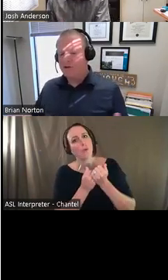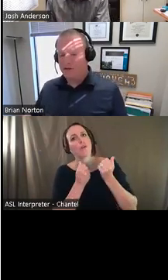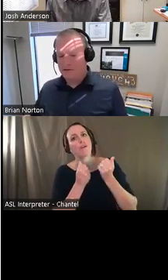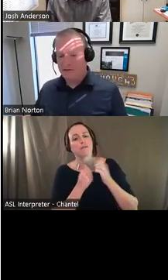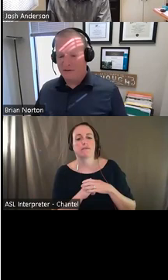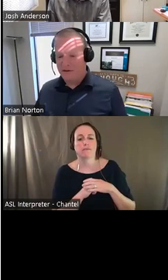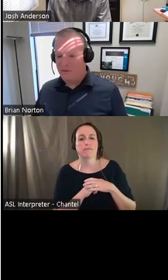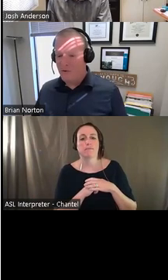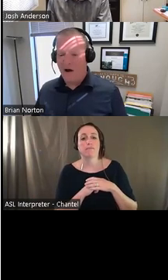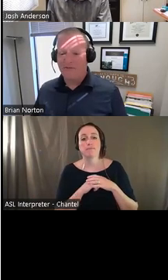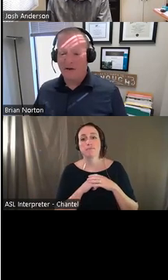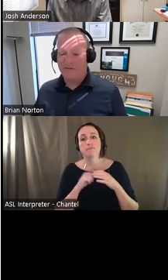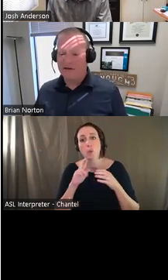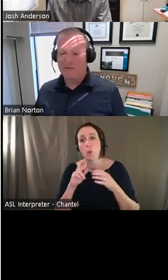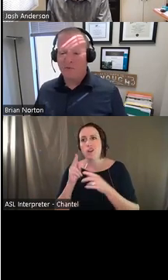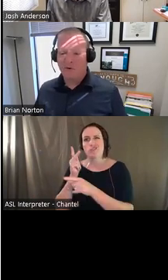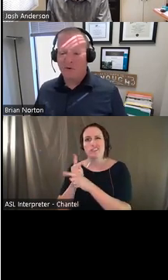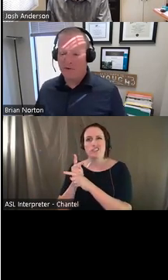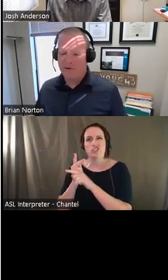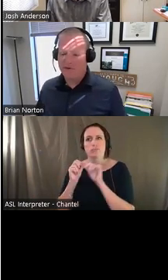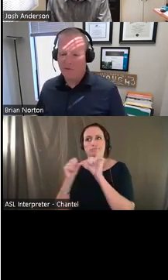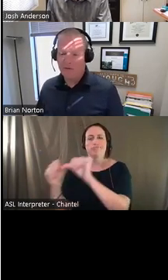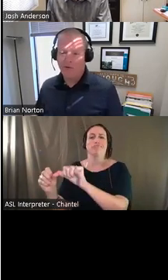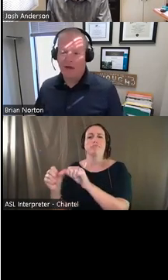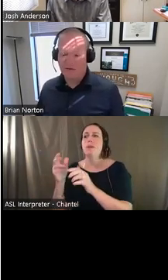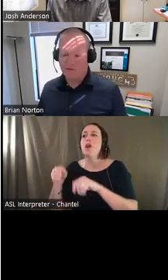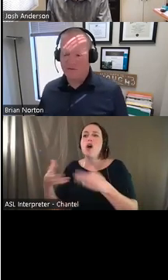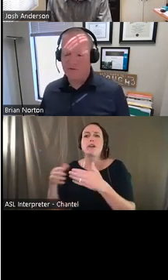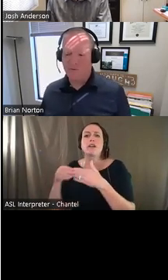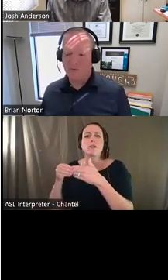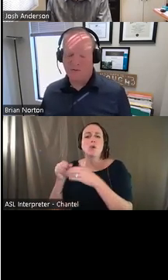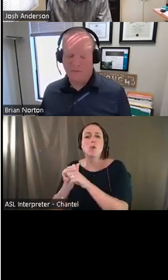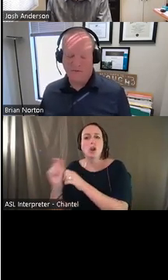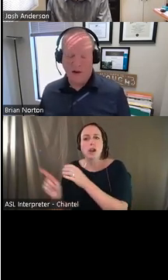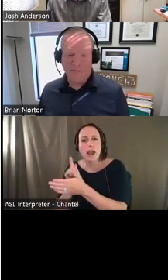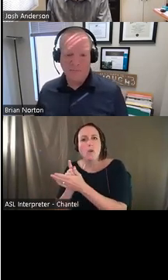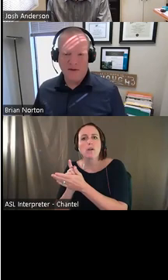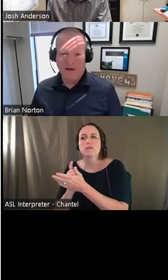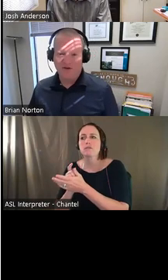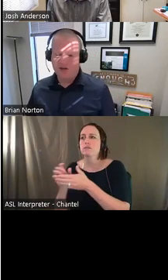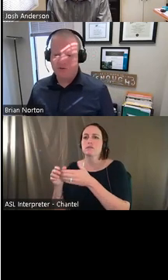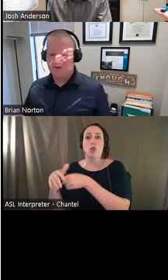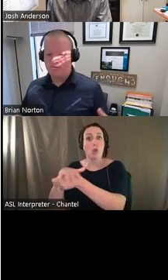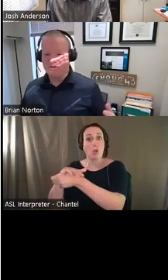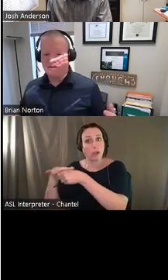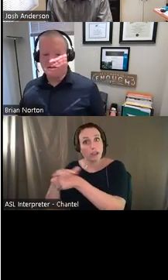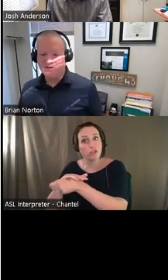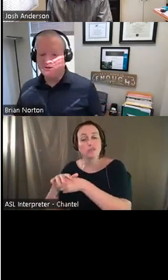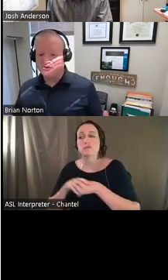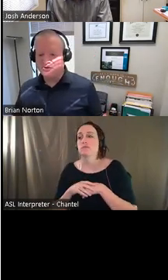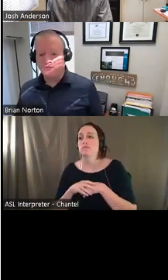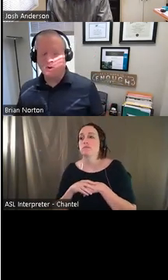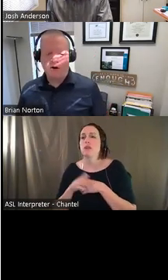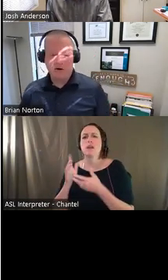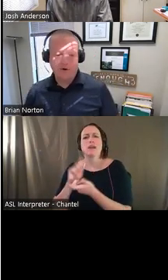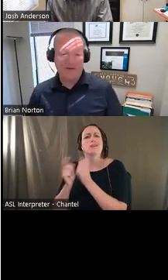retention, you know, offering flexible work hours or locations for folks to work from, adjustments to the technology